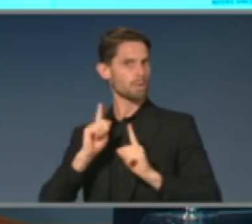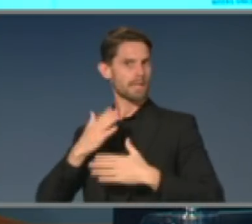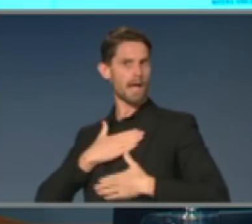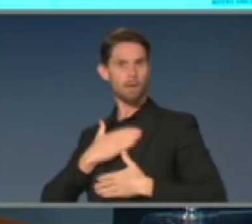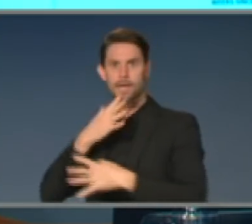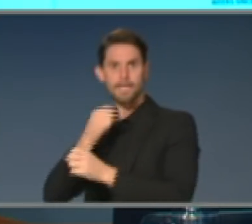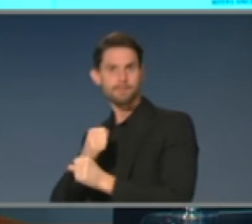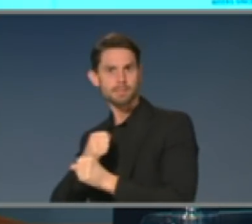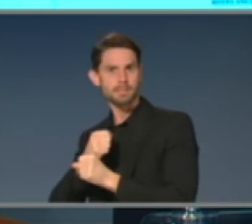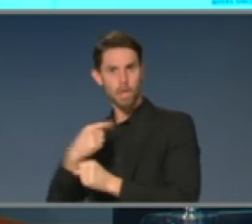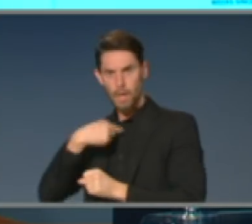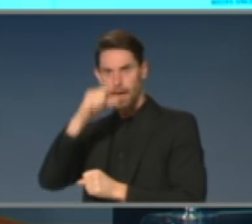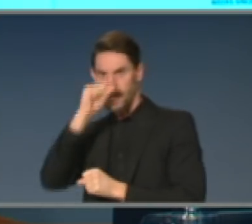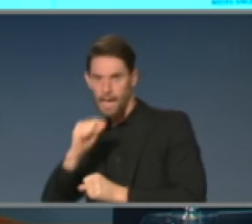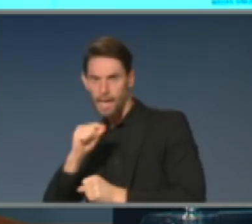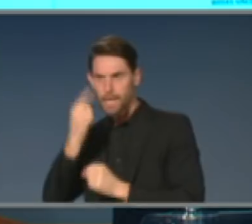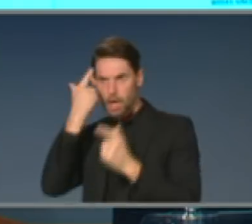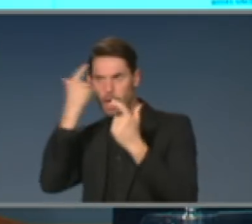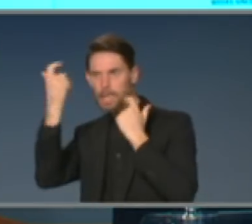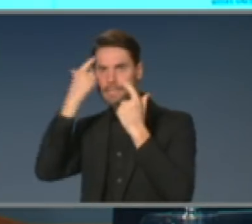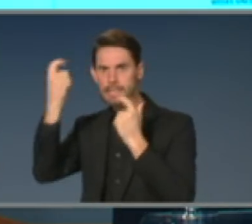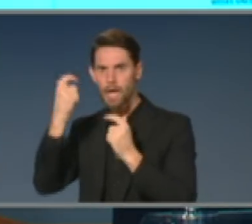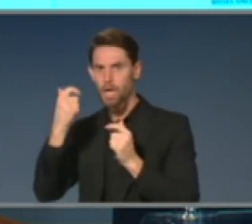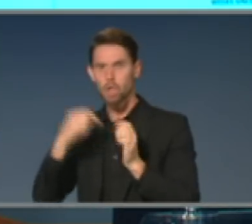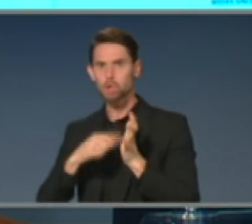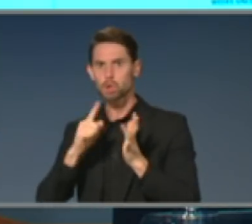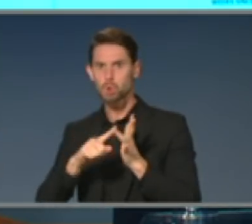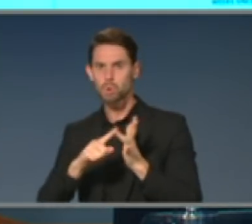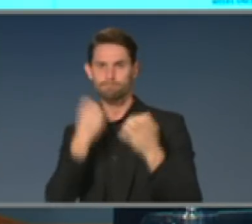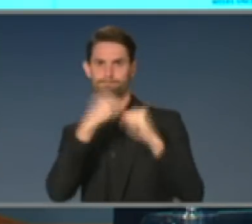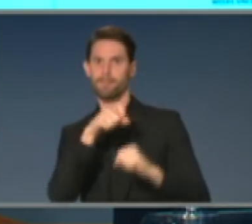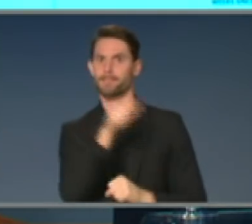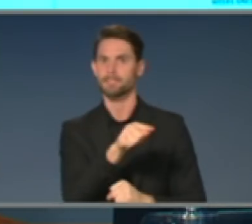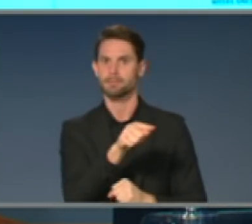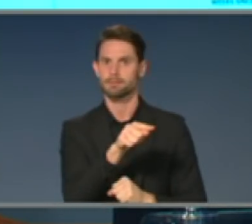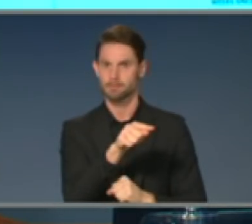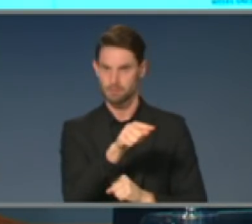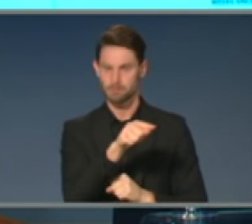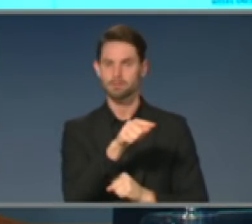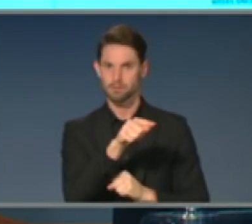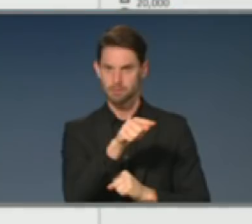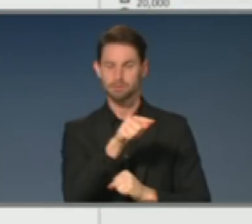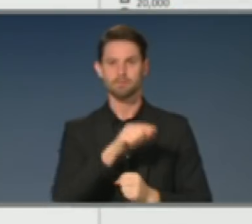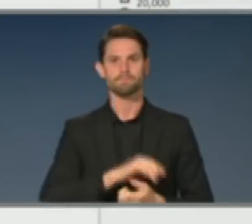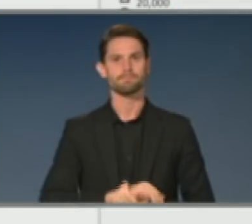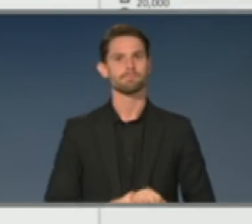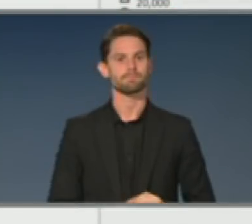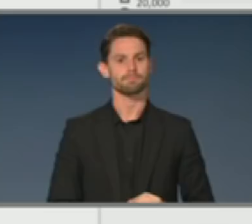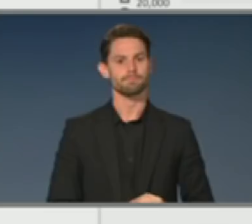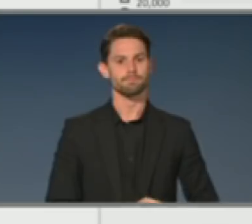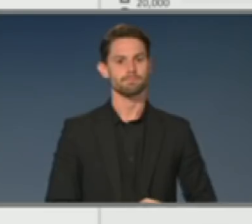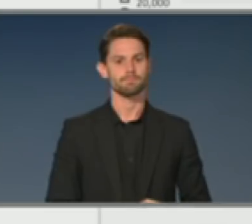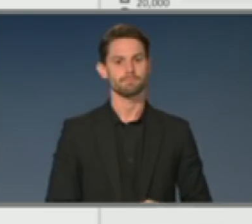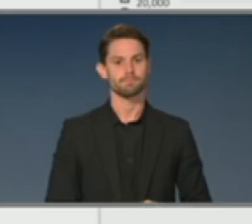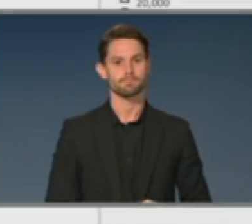and that we have already used, to mitigate an outbreak? So, what they've shown firstly, in